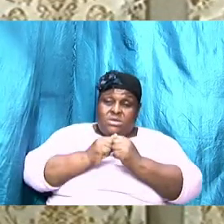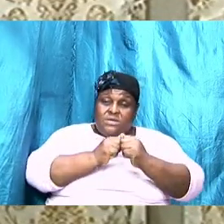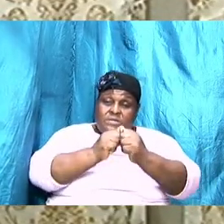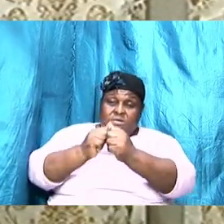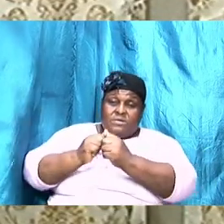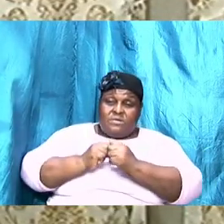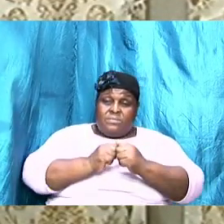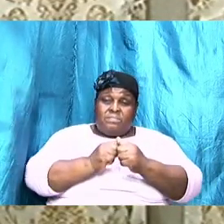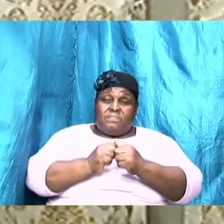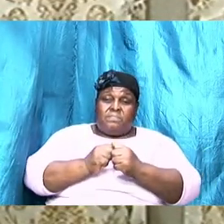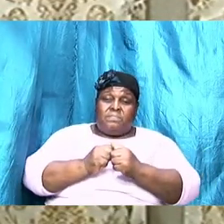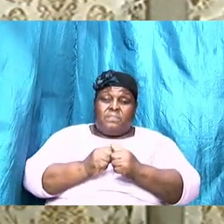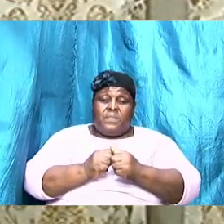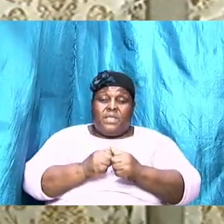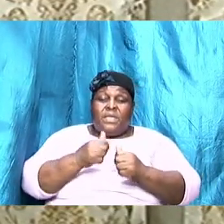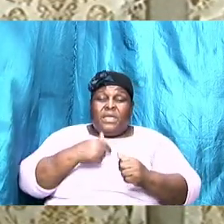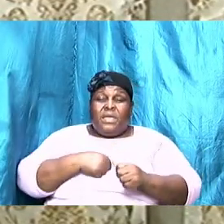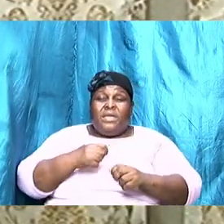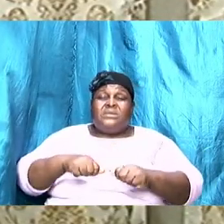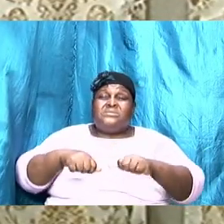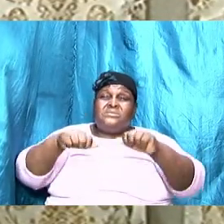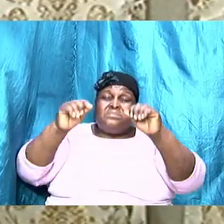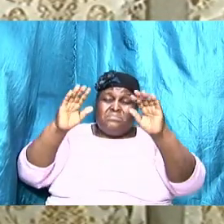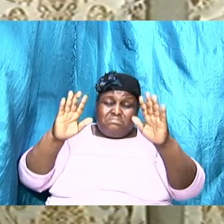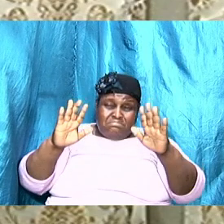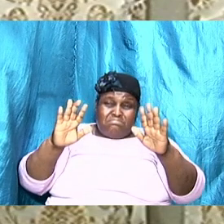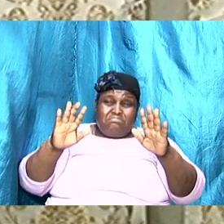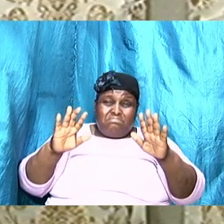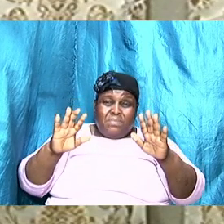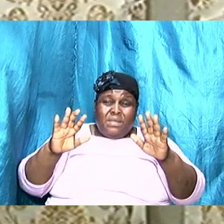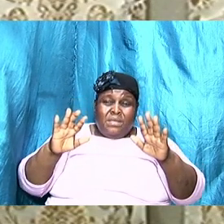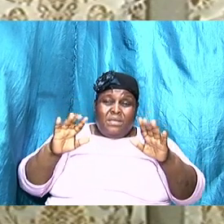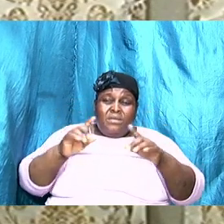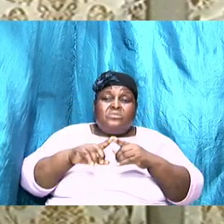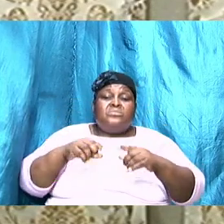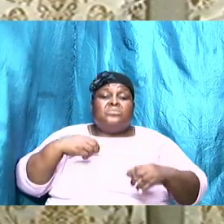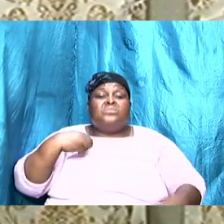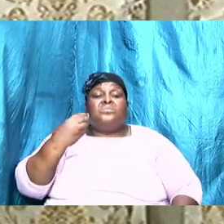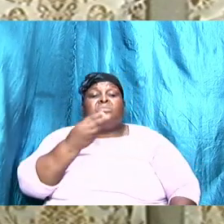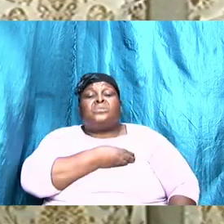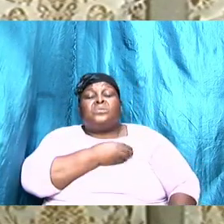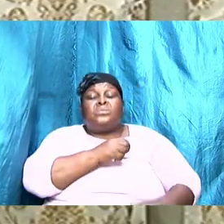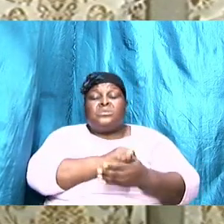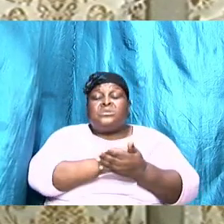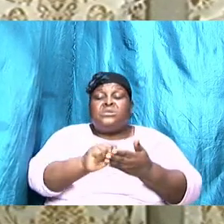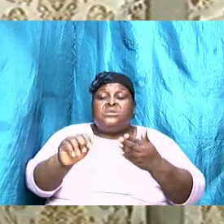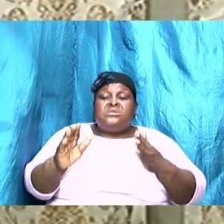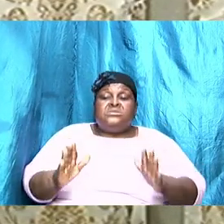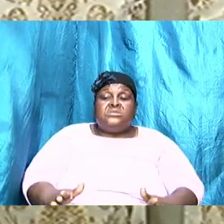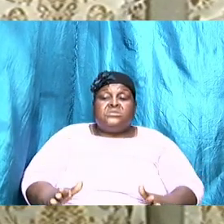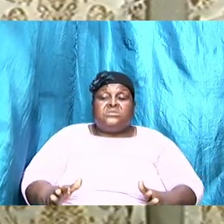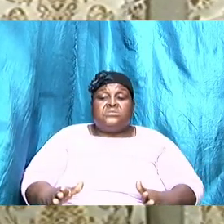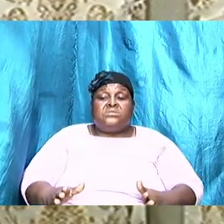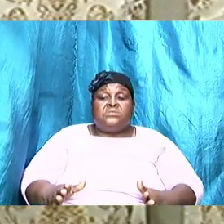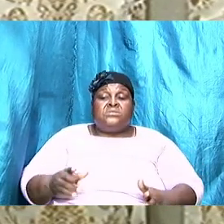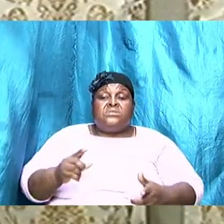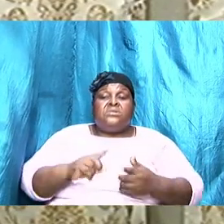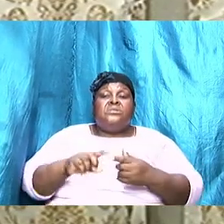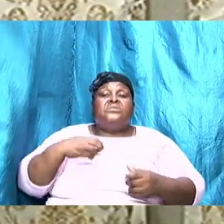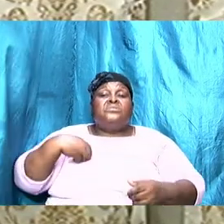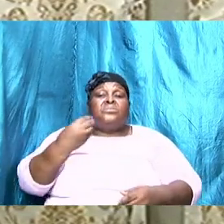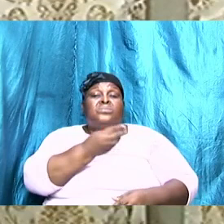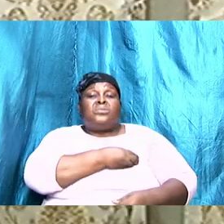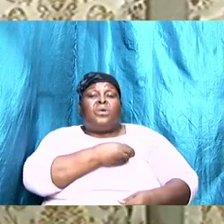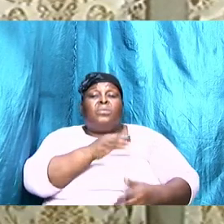I submit to our saints to our married